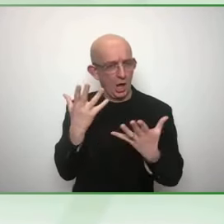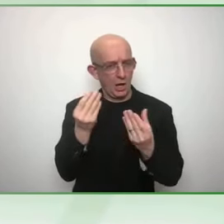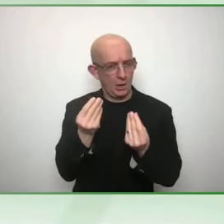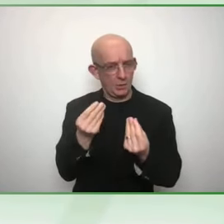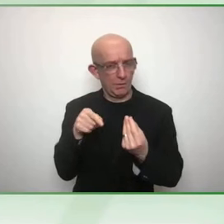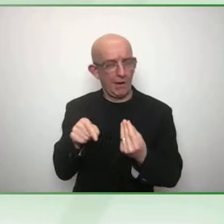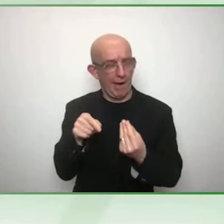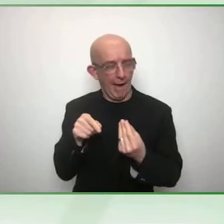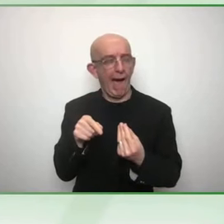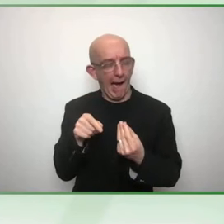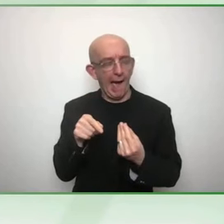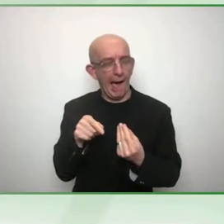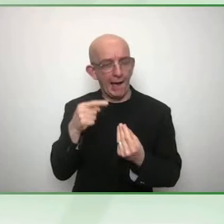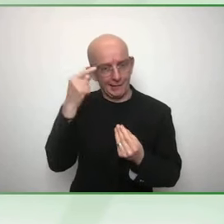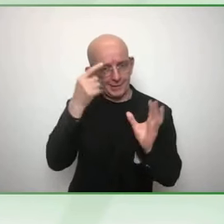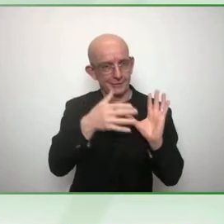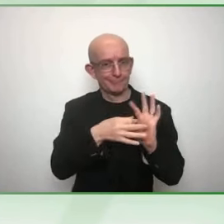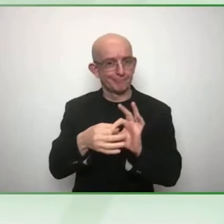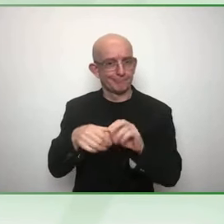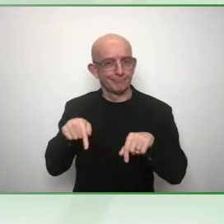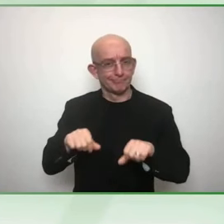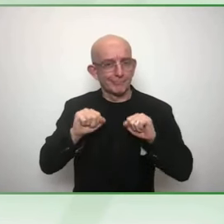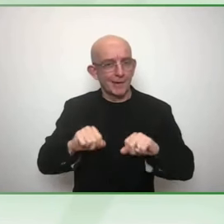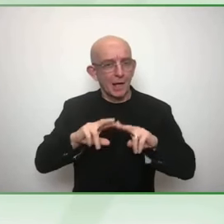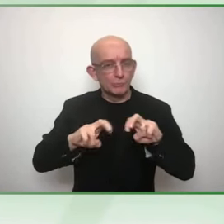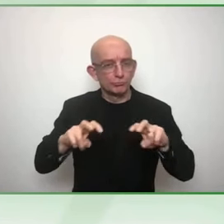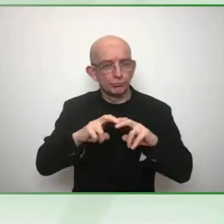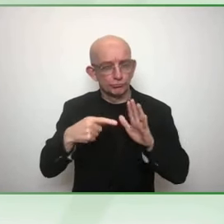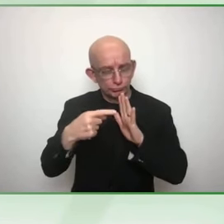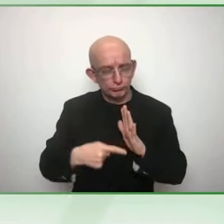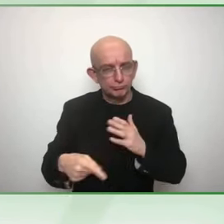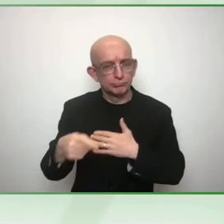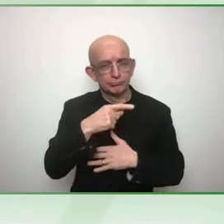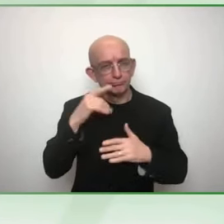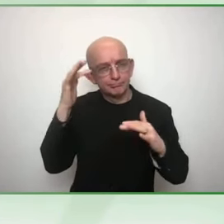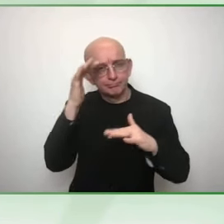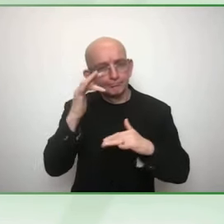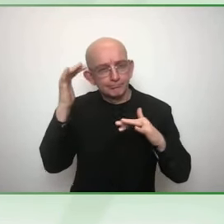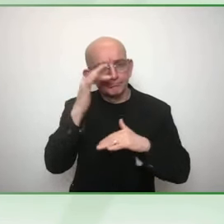So now each, let me briefly introduce each of our panelists.